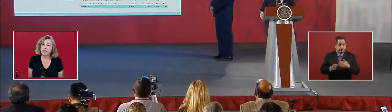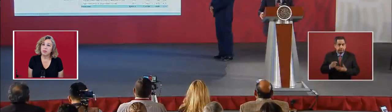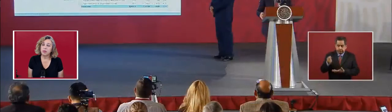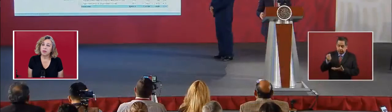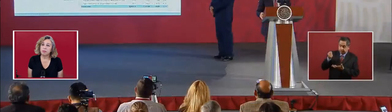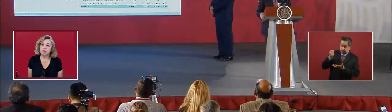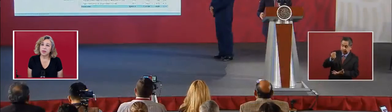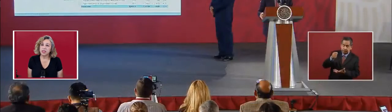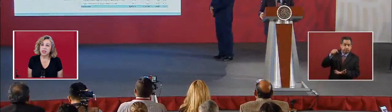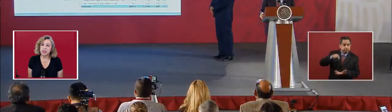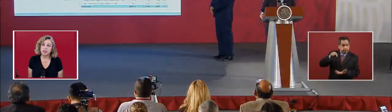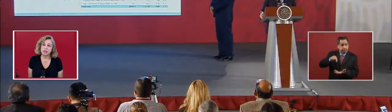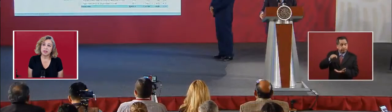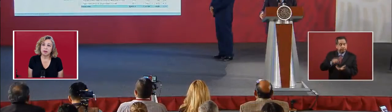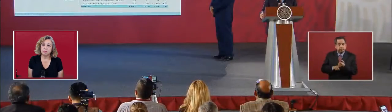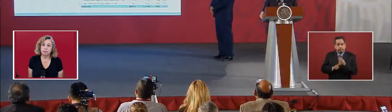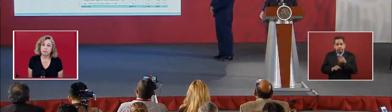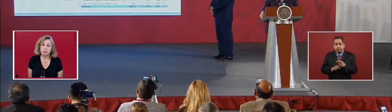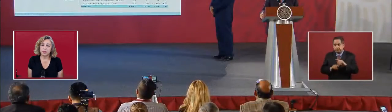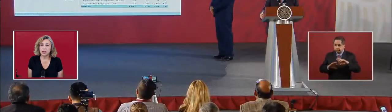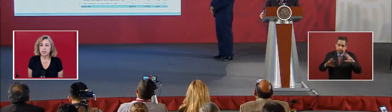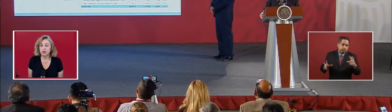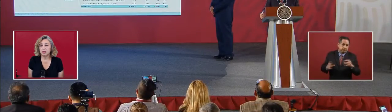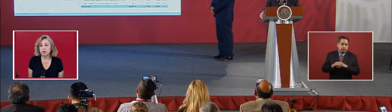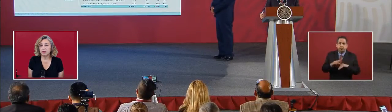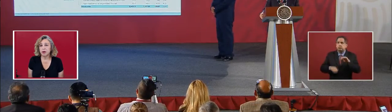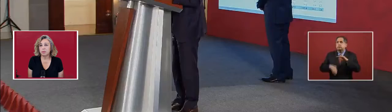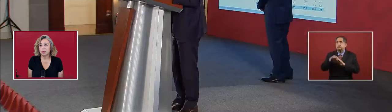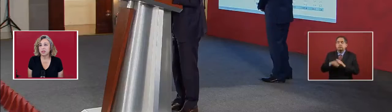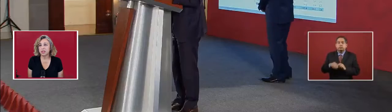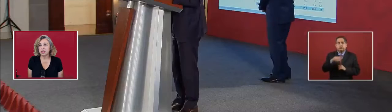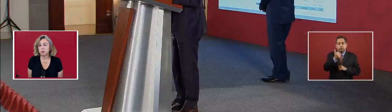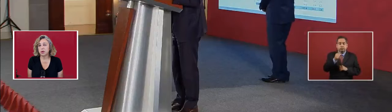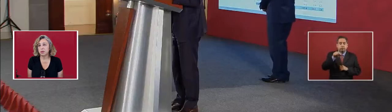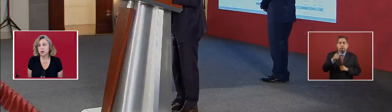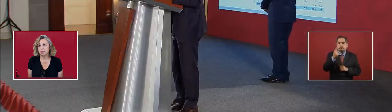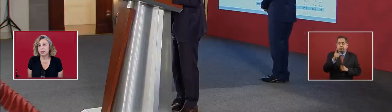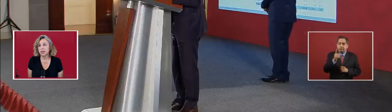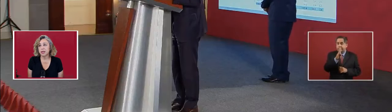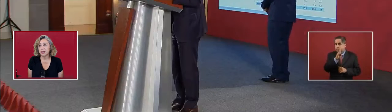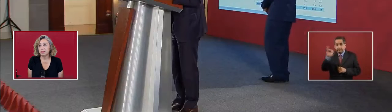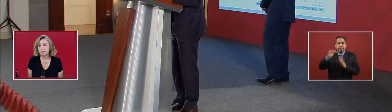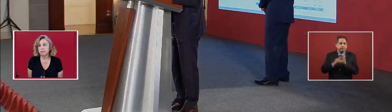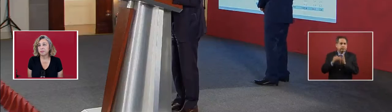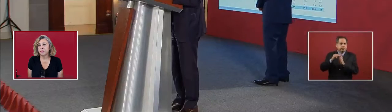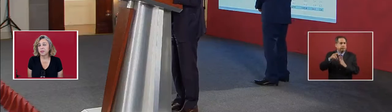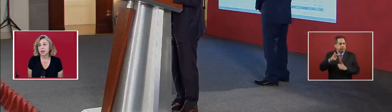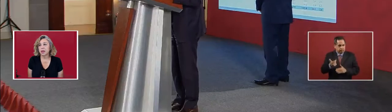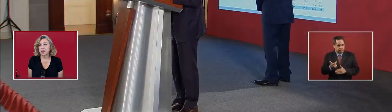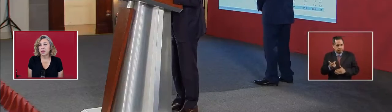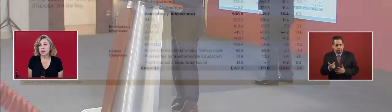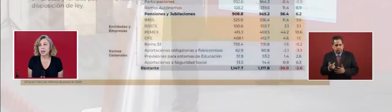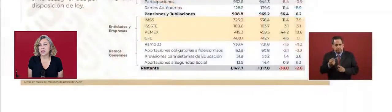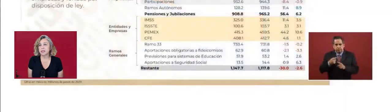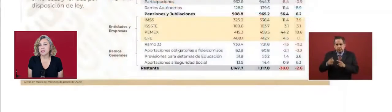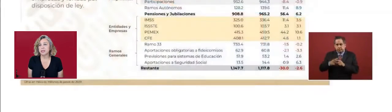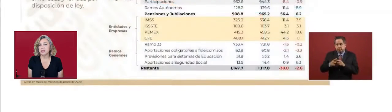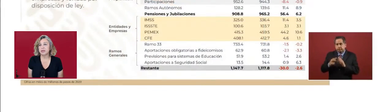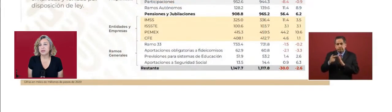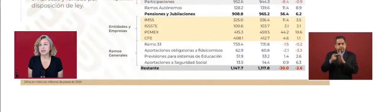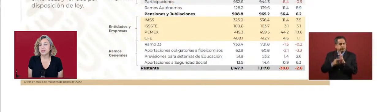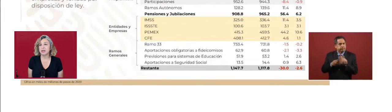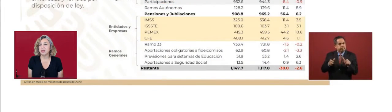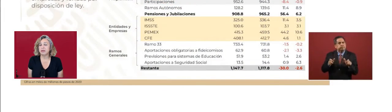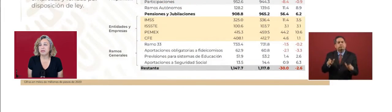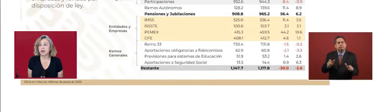That even when the budget is a total of almost 6.1 billion, it has a